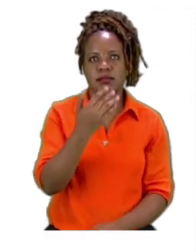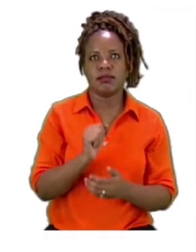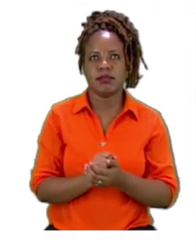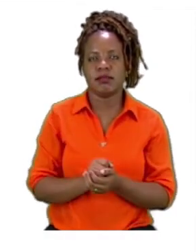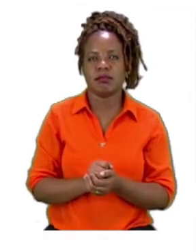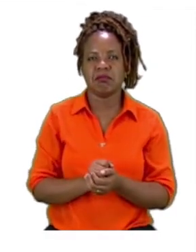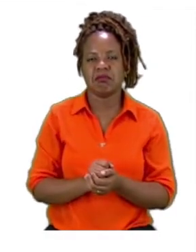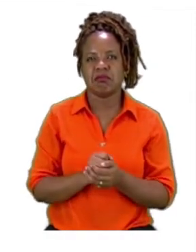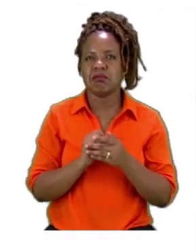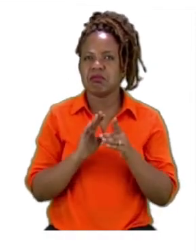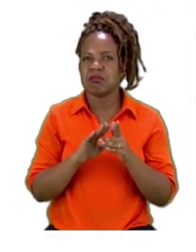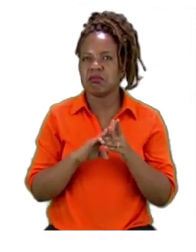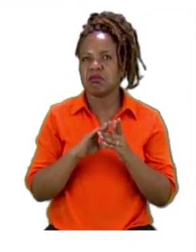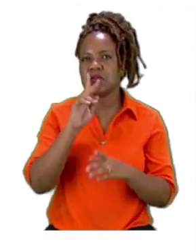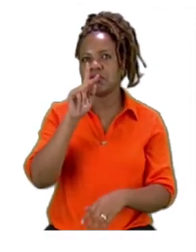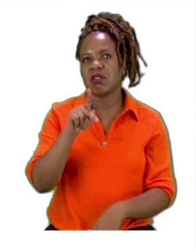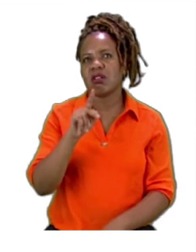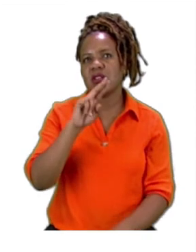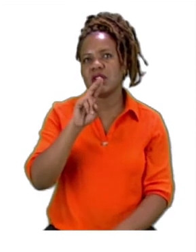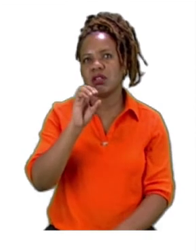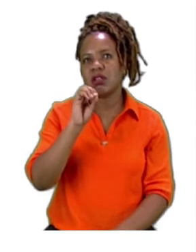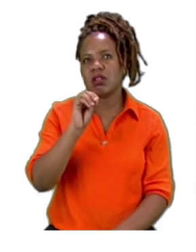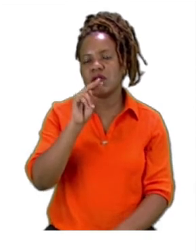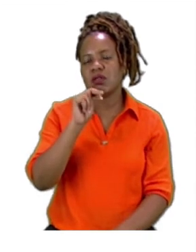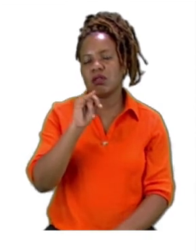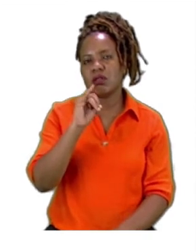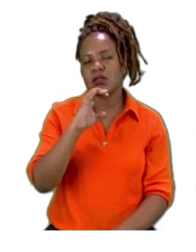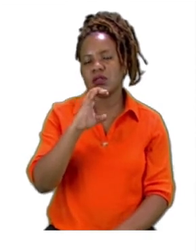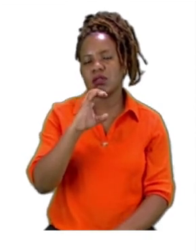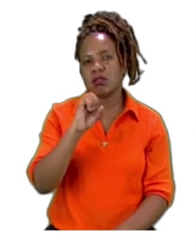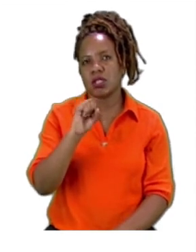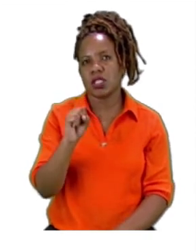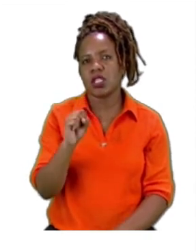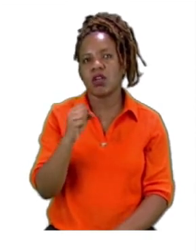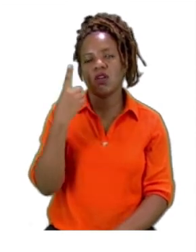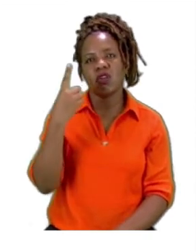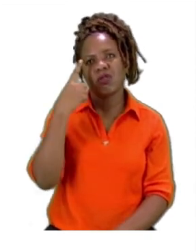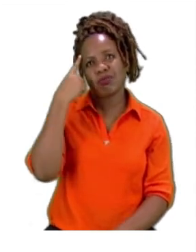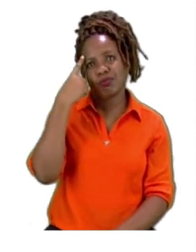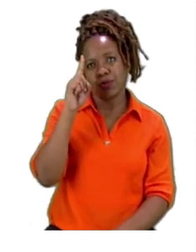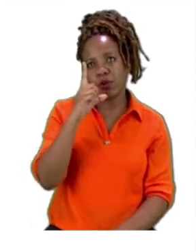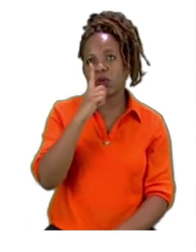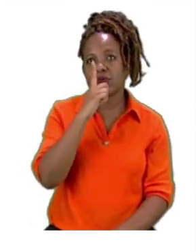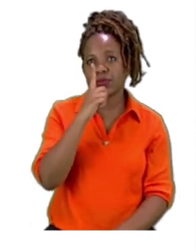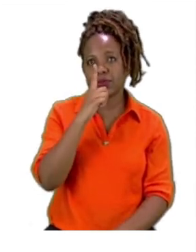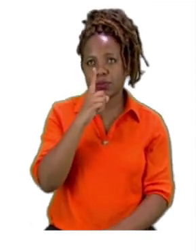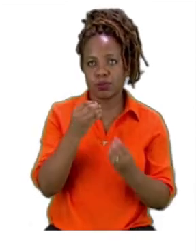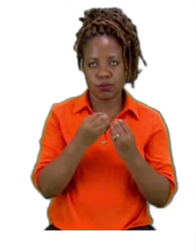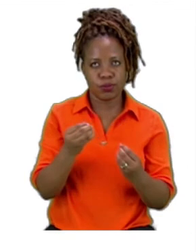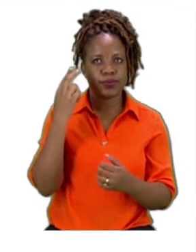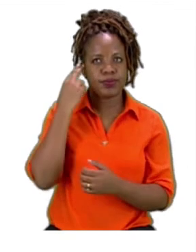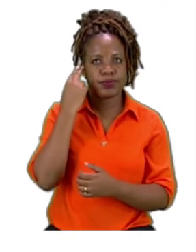be practicing the sound E. Now, I only said one sound, but there are two ways to